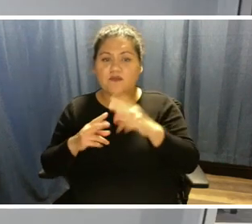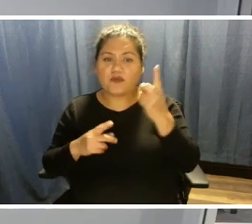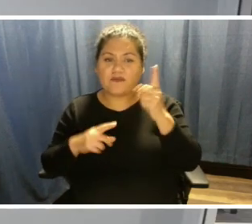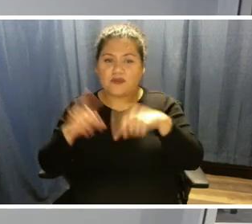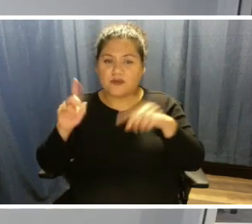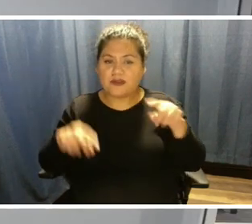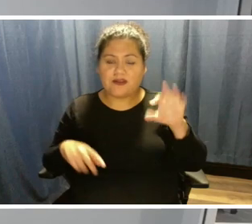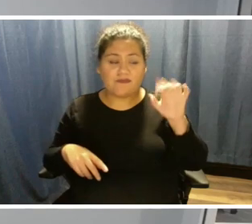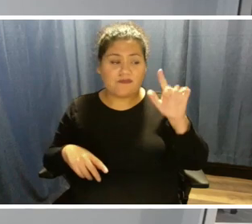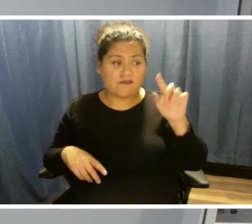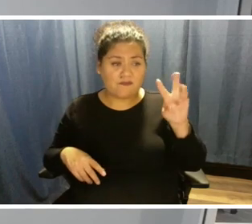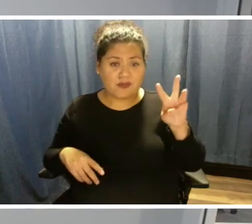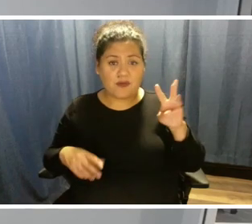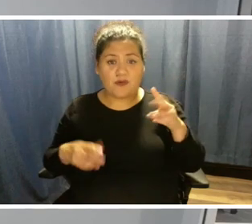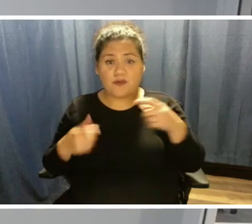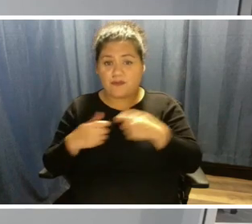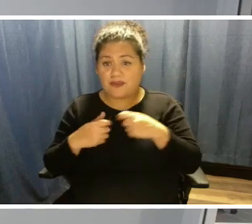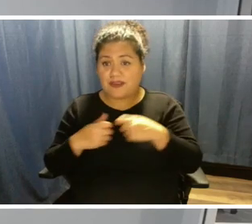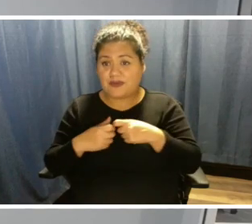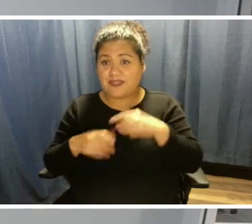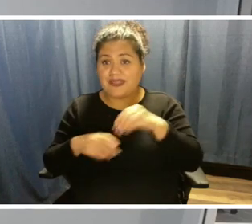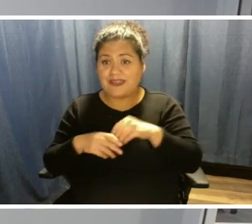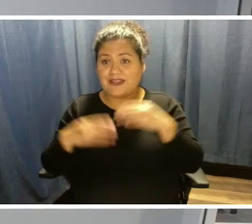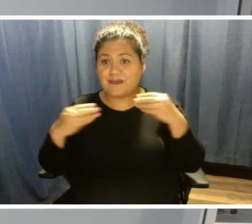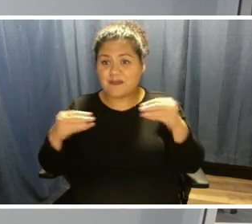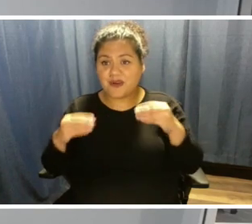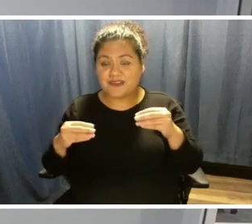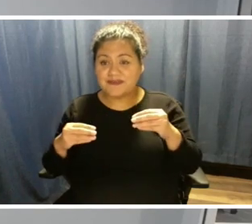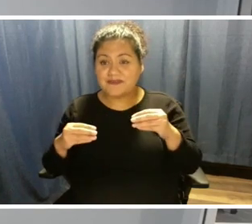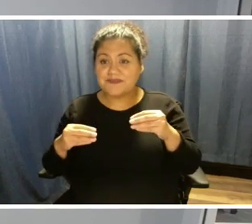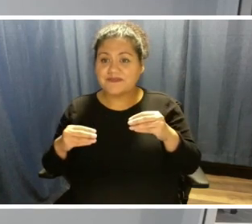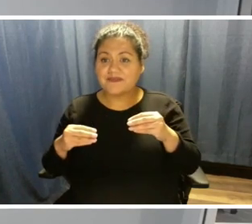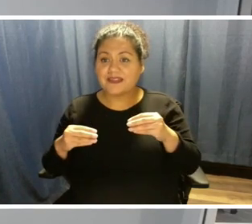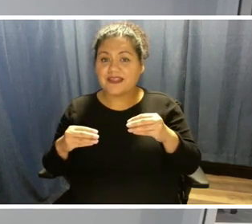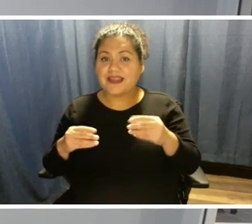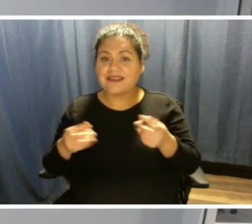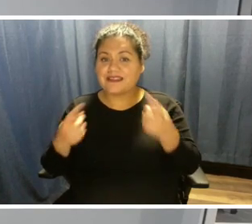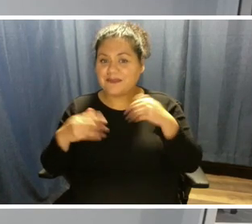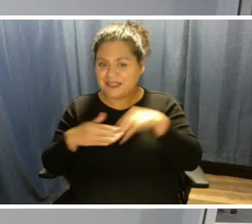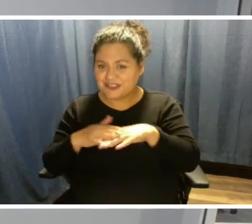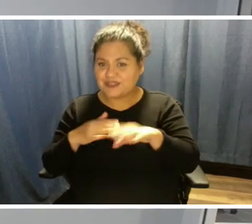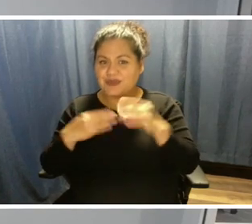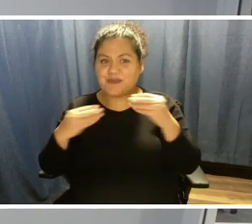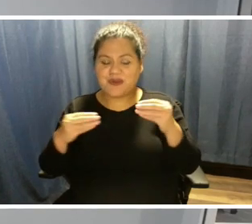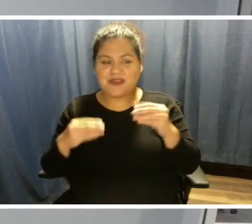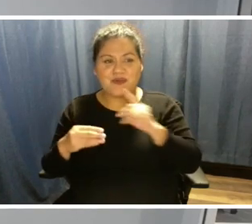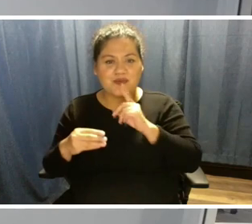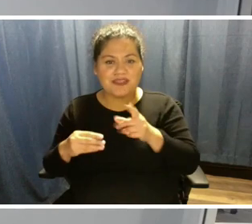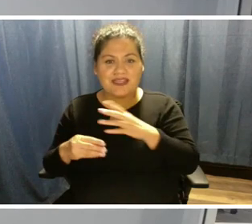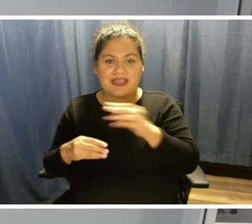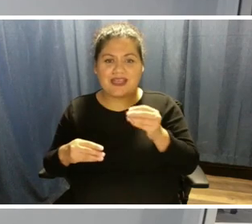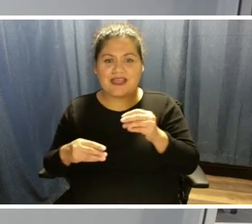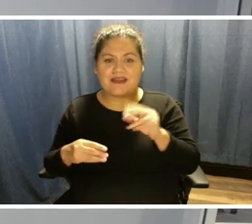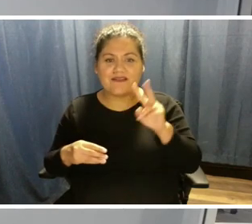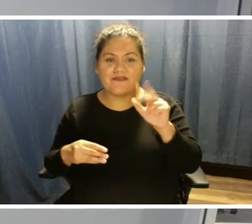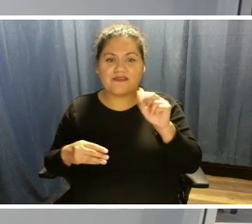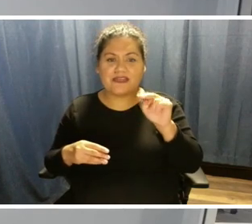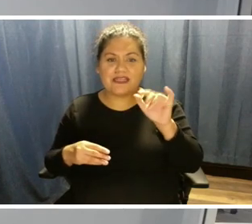battery that's in the market. It's coming into the market really. And vanadium is another